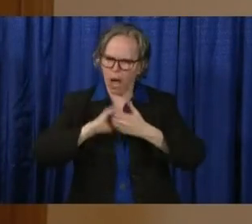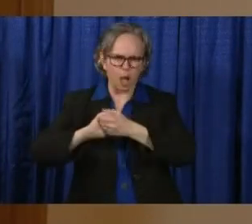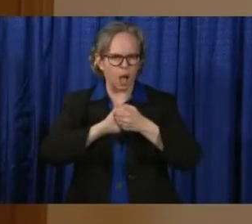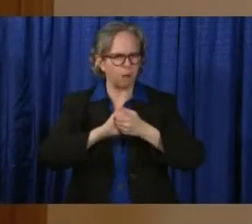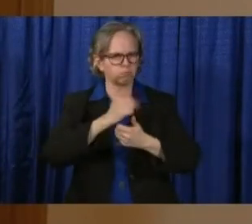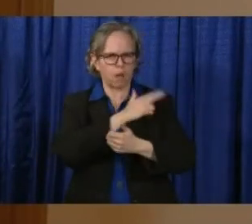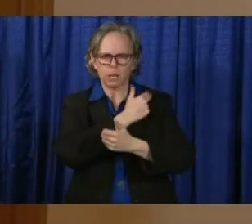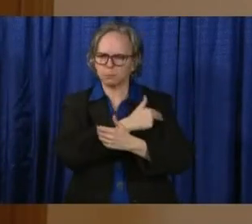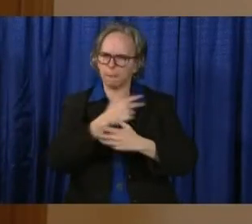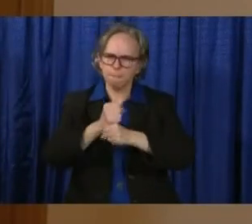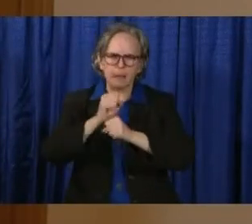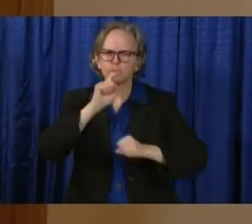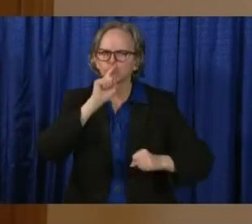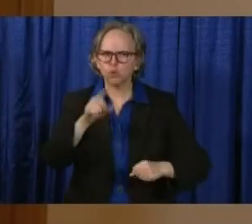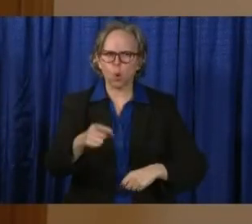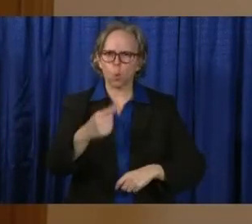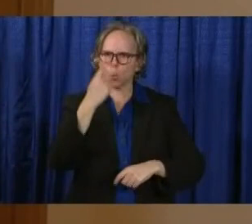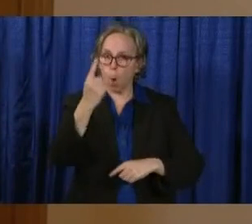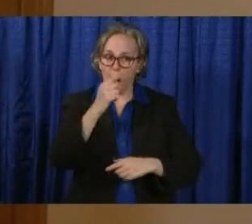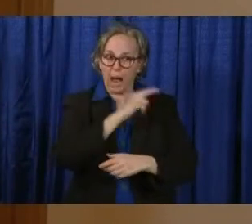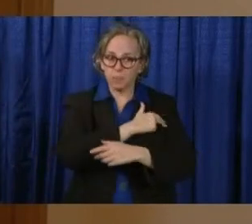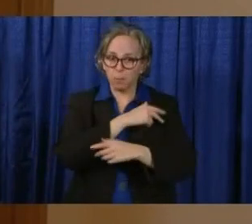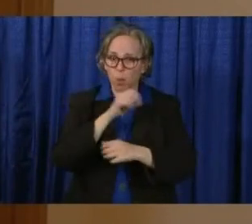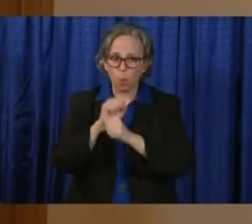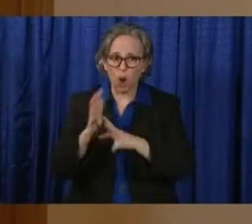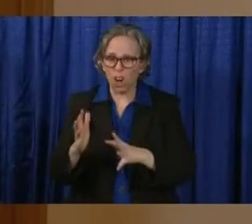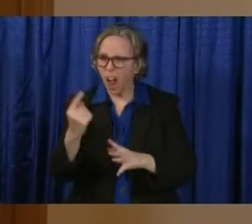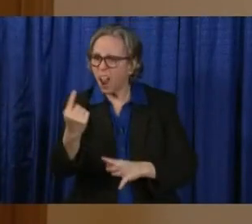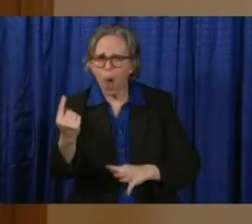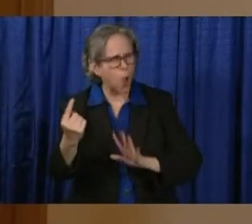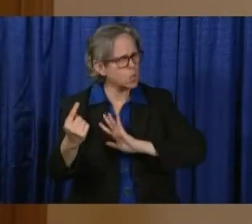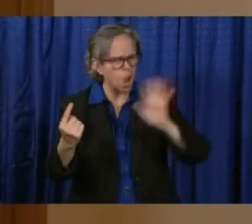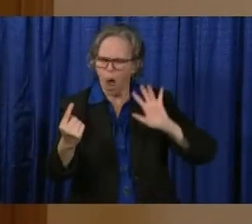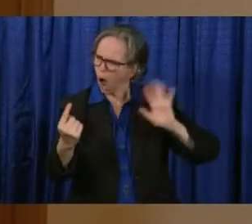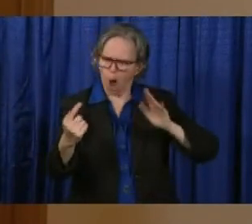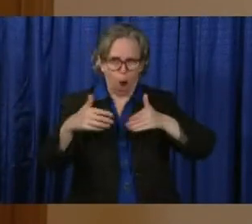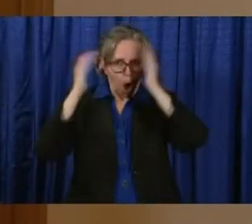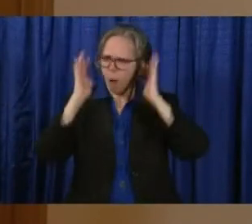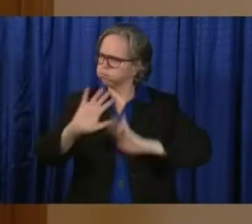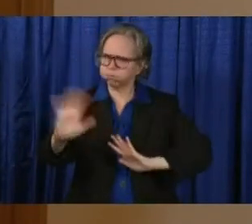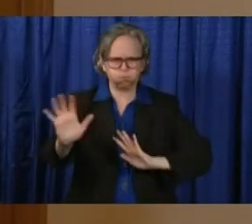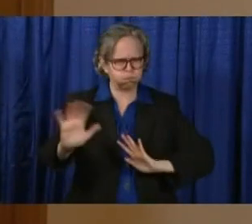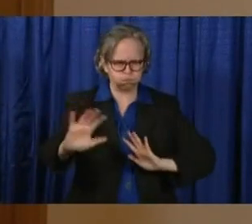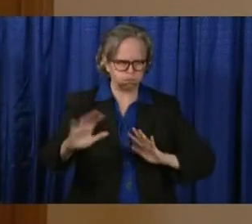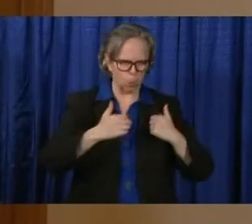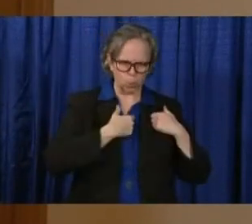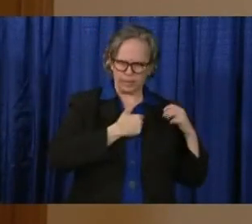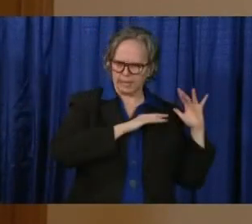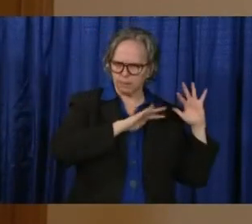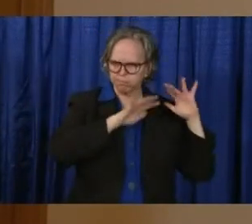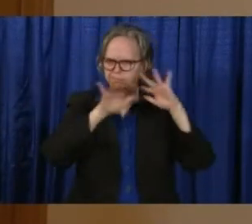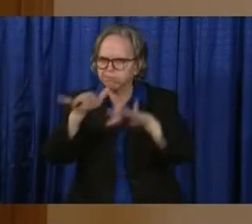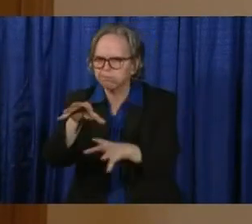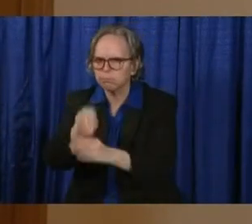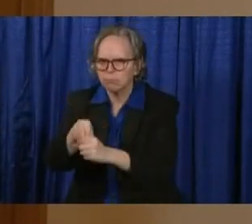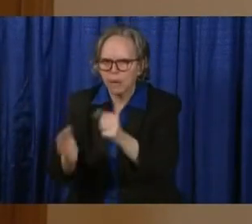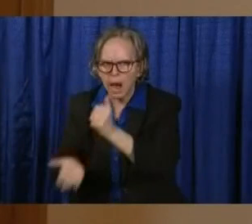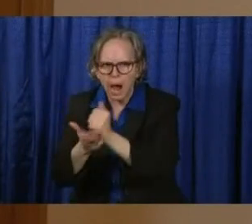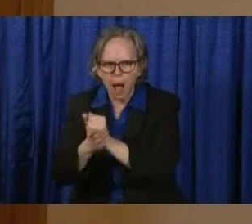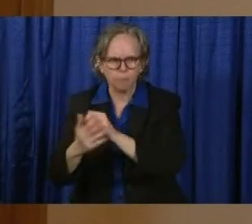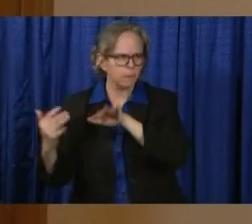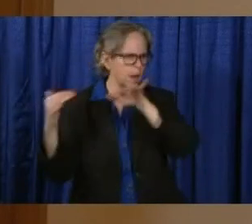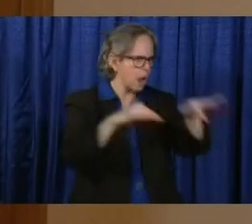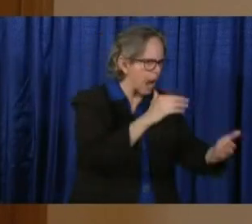is overwhelmed when there is an outbreak in any setting in Ohio. And so that is fantastic. That's